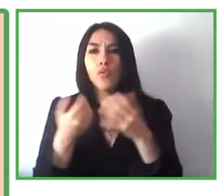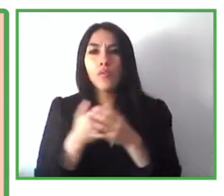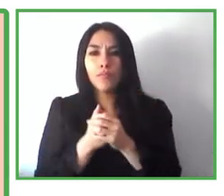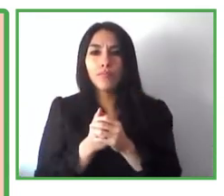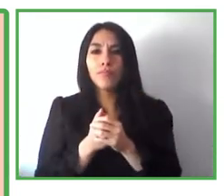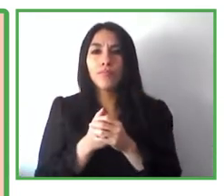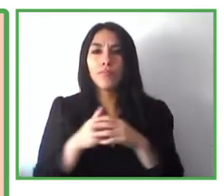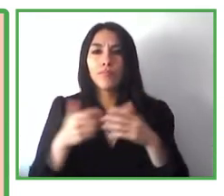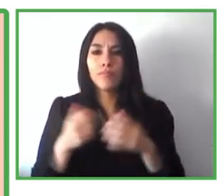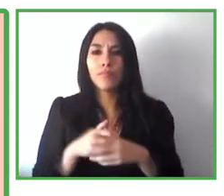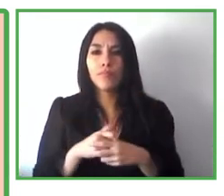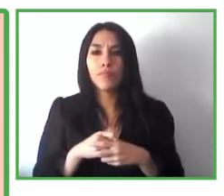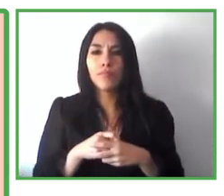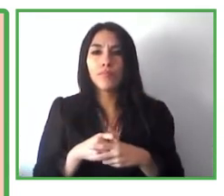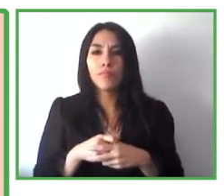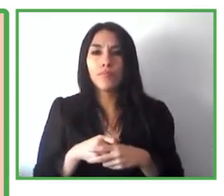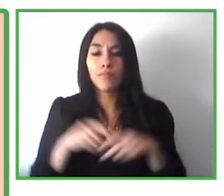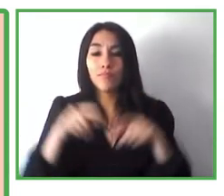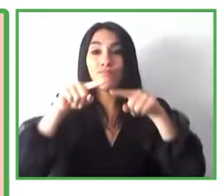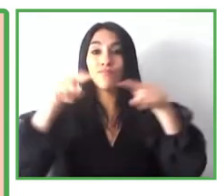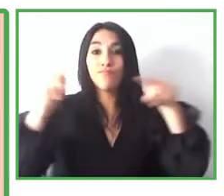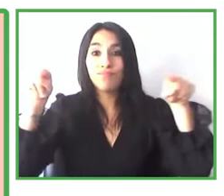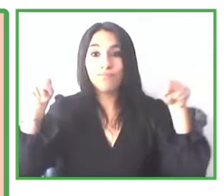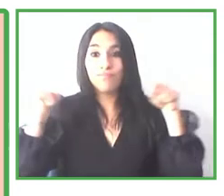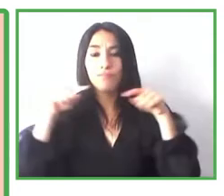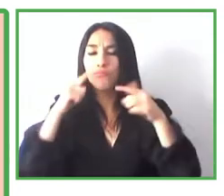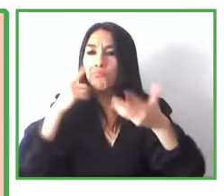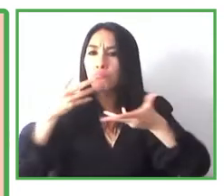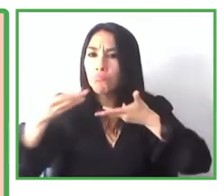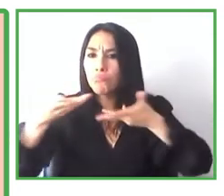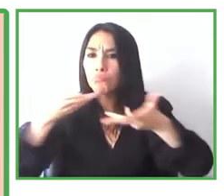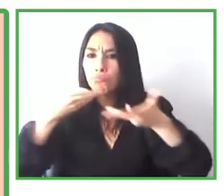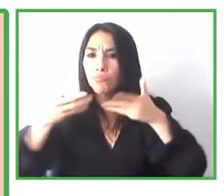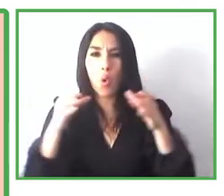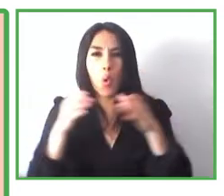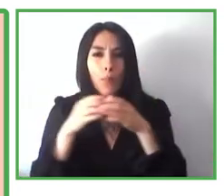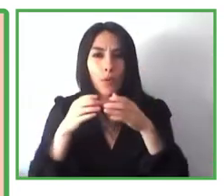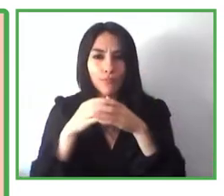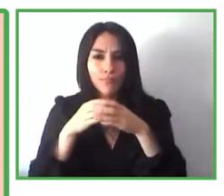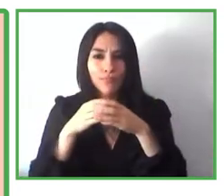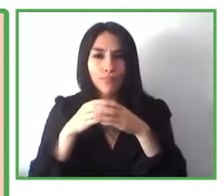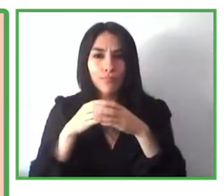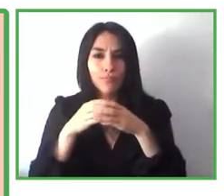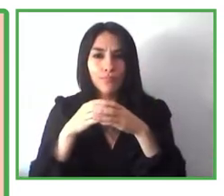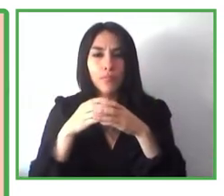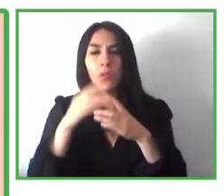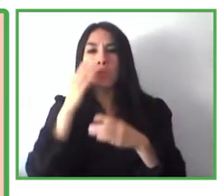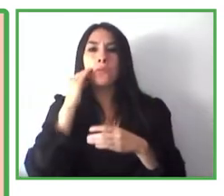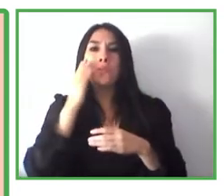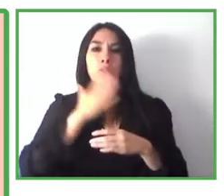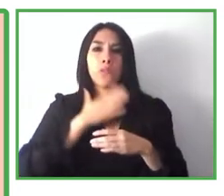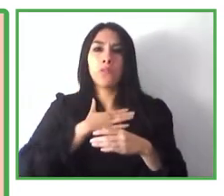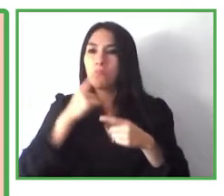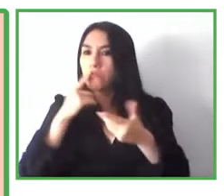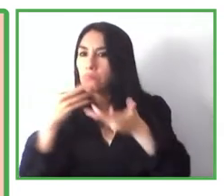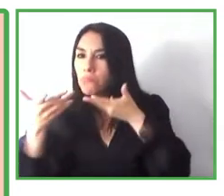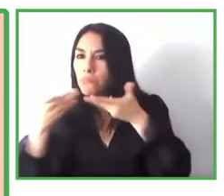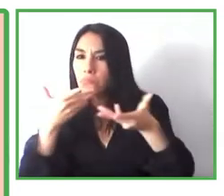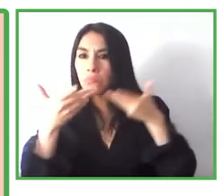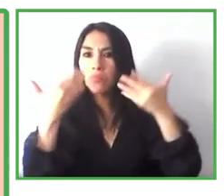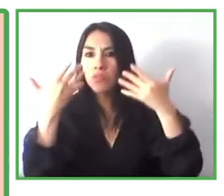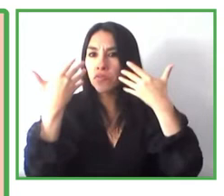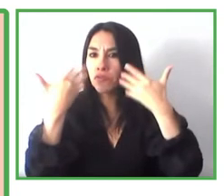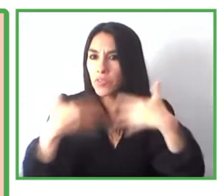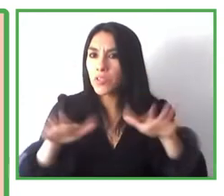interior design, especially collective areas. We already have over 140 companies